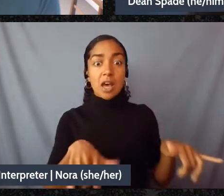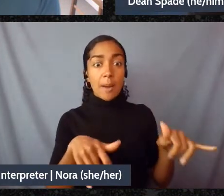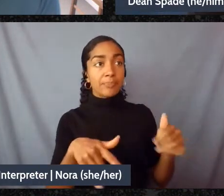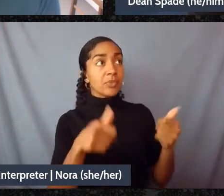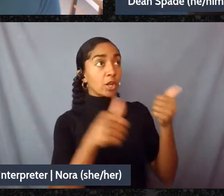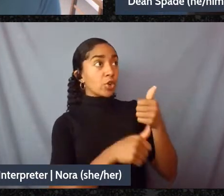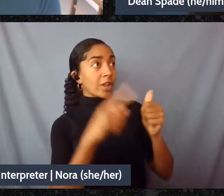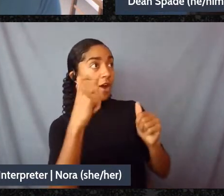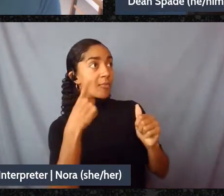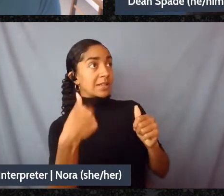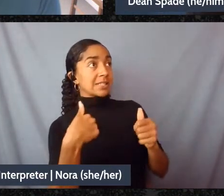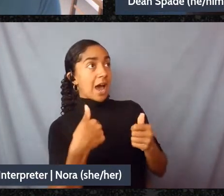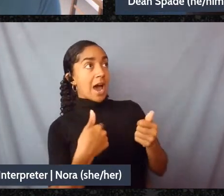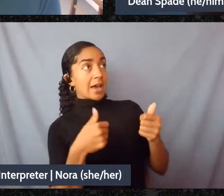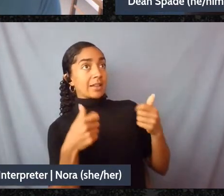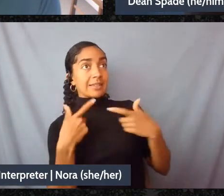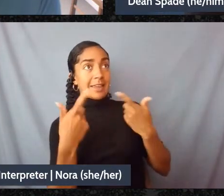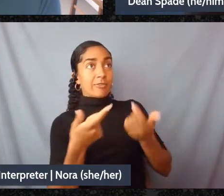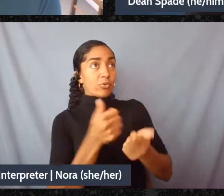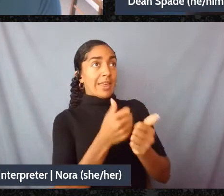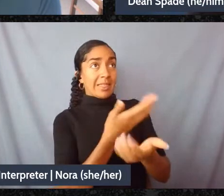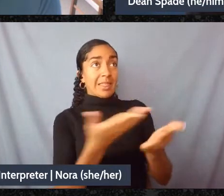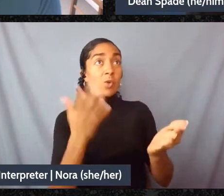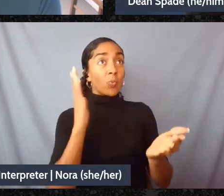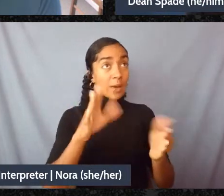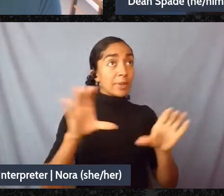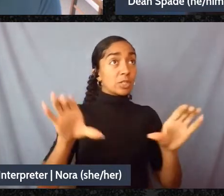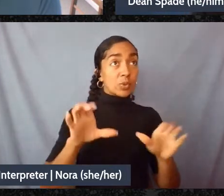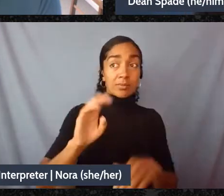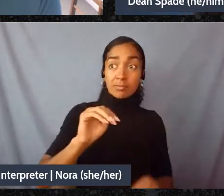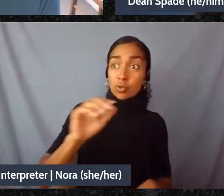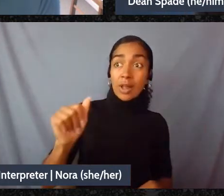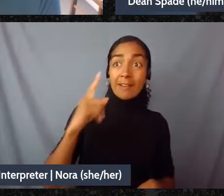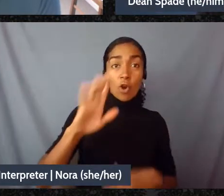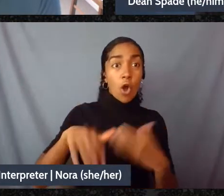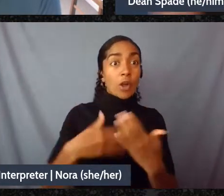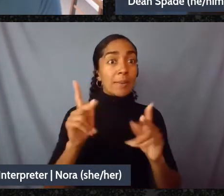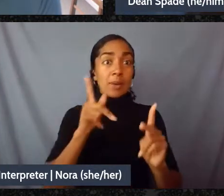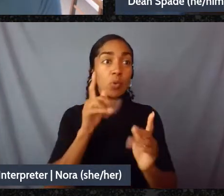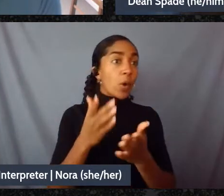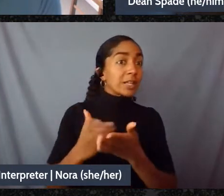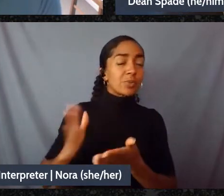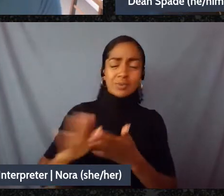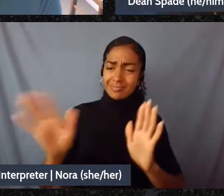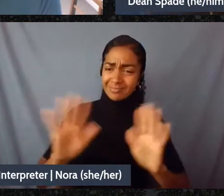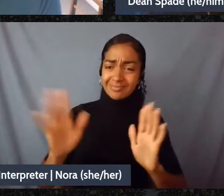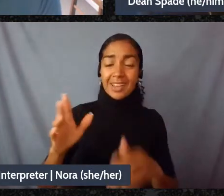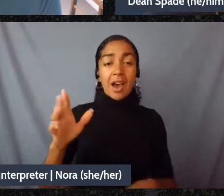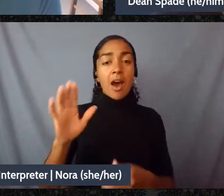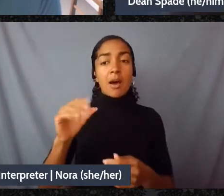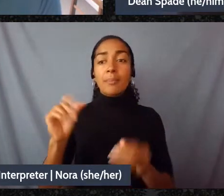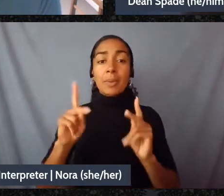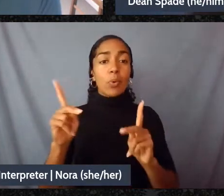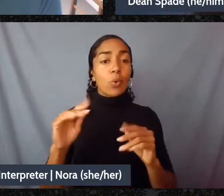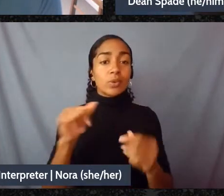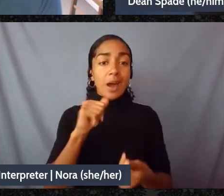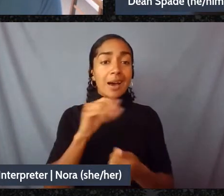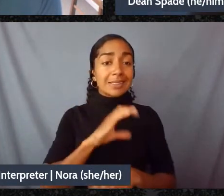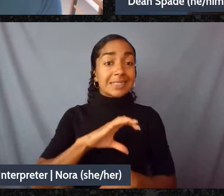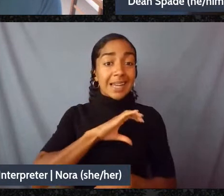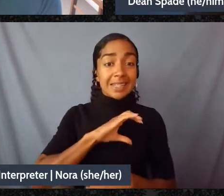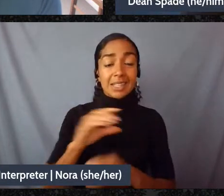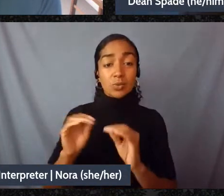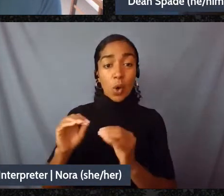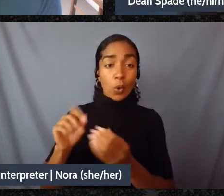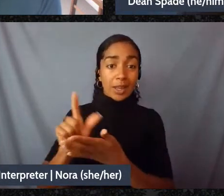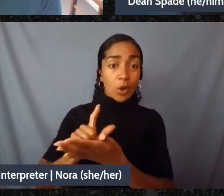we'll all be doing mutual aid for all the people who are excluded right undocumented people will be excluded or the affordable housing will actually only be for middle class people and not